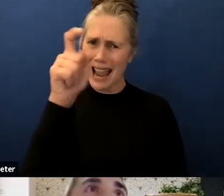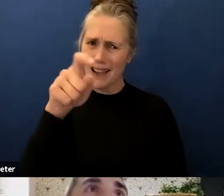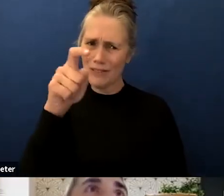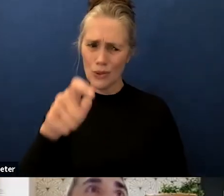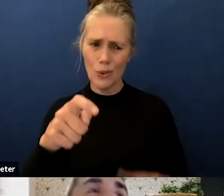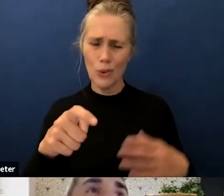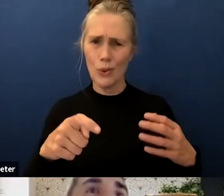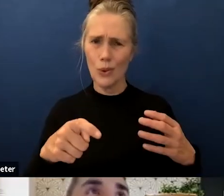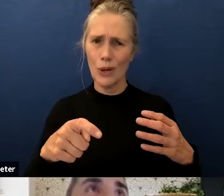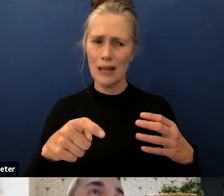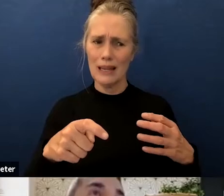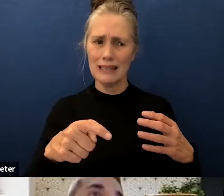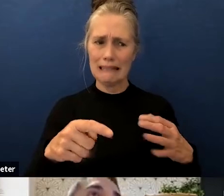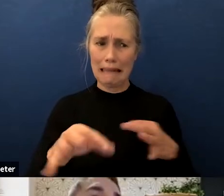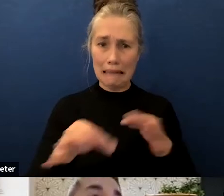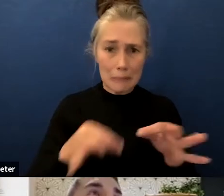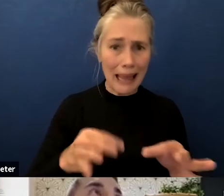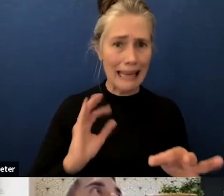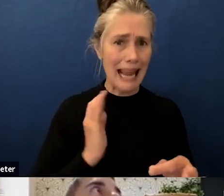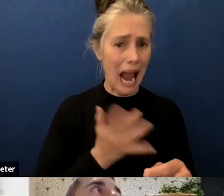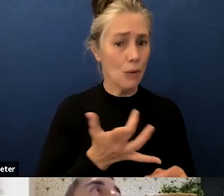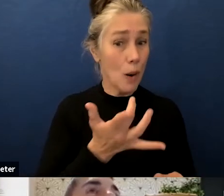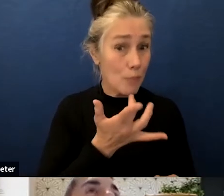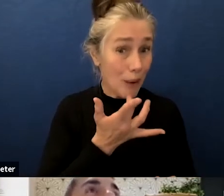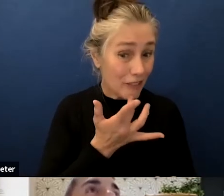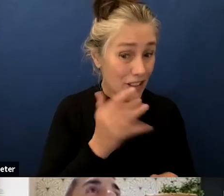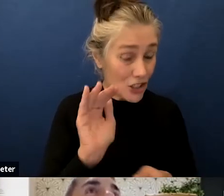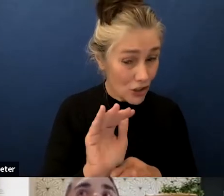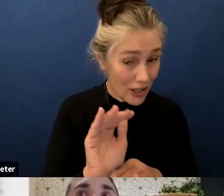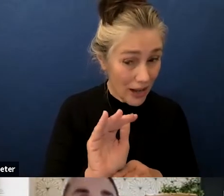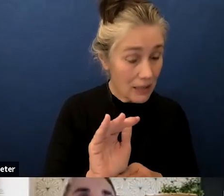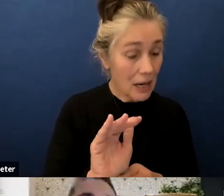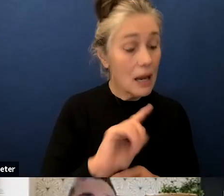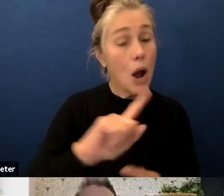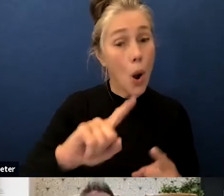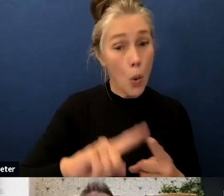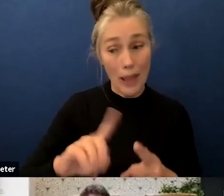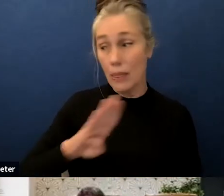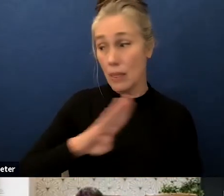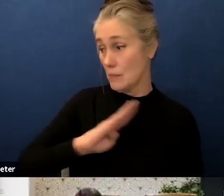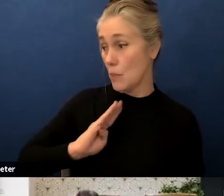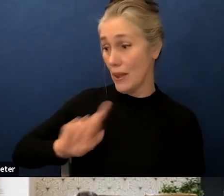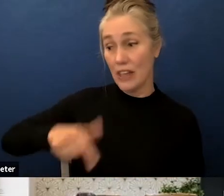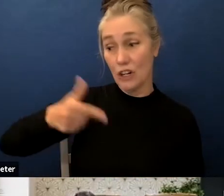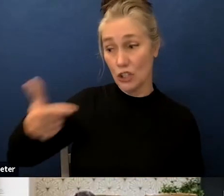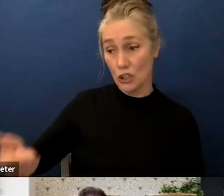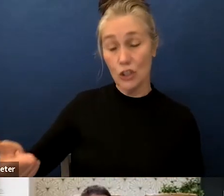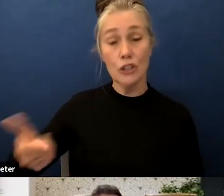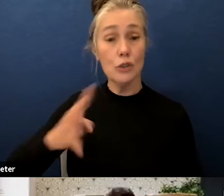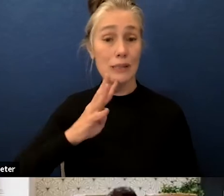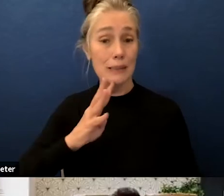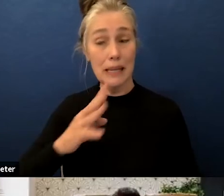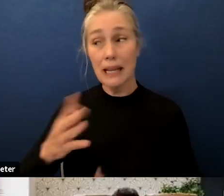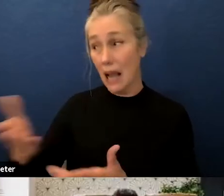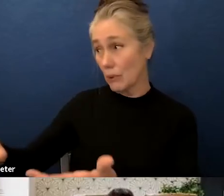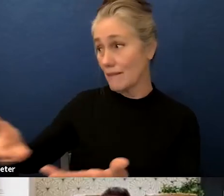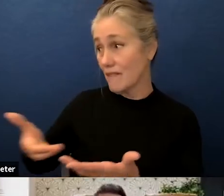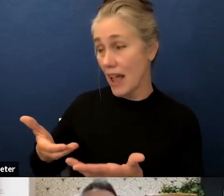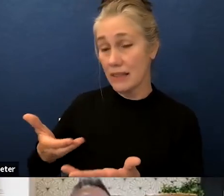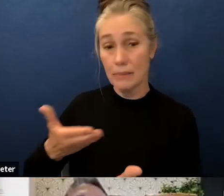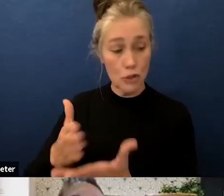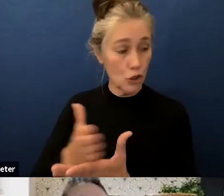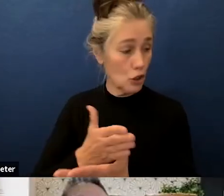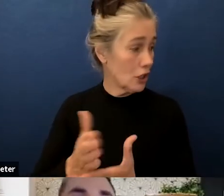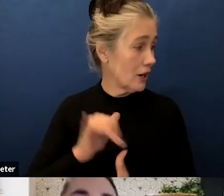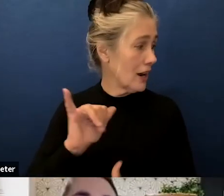with some preferences tonight so i'll invite the board when it's their turn to speak to share preferences but you'll probably have to just